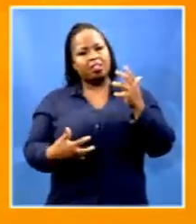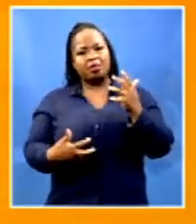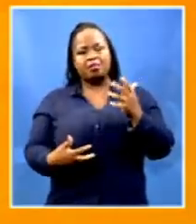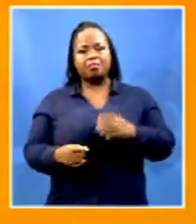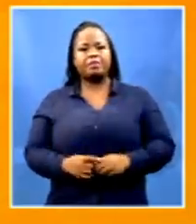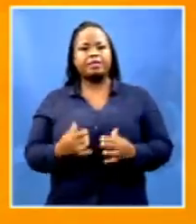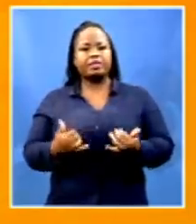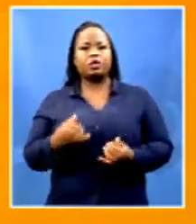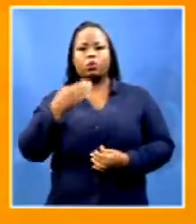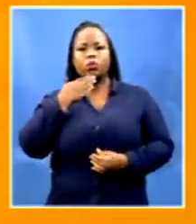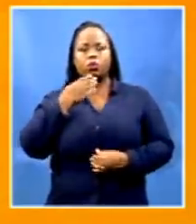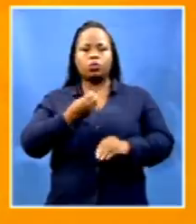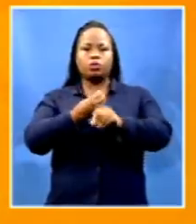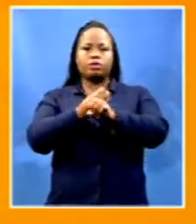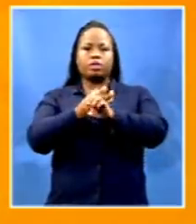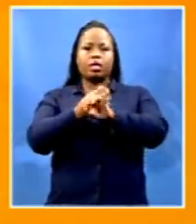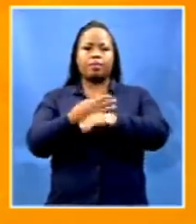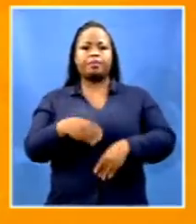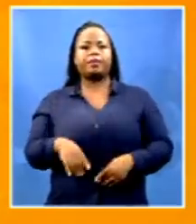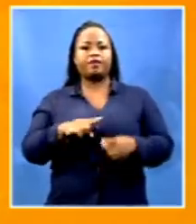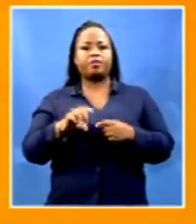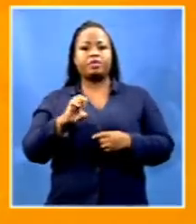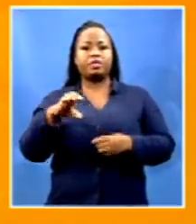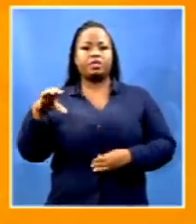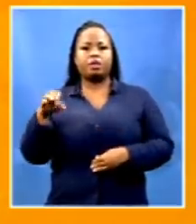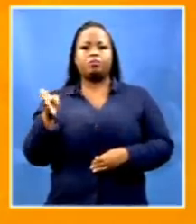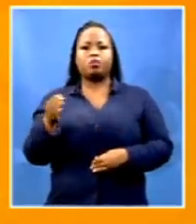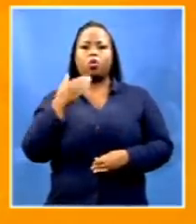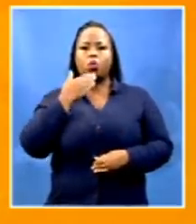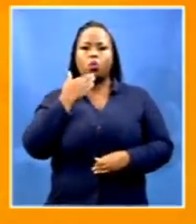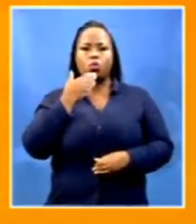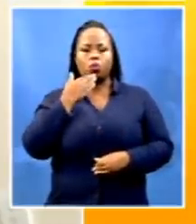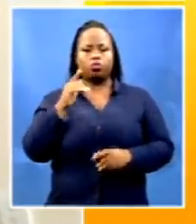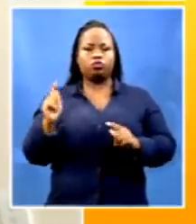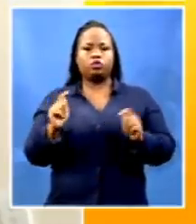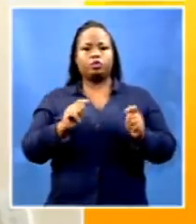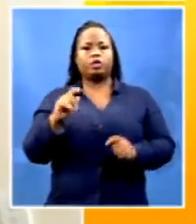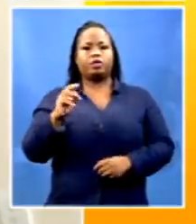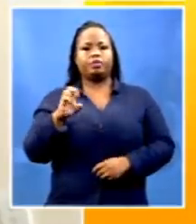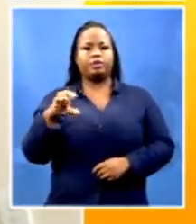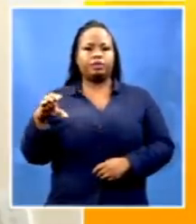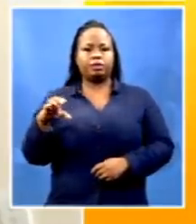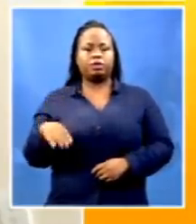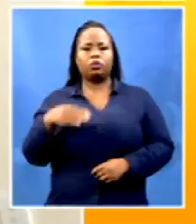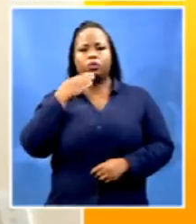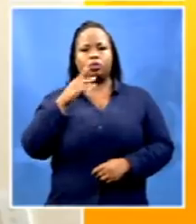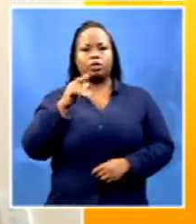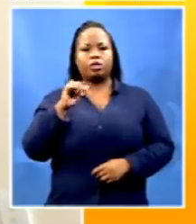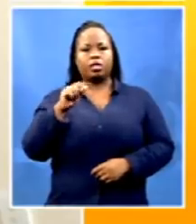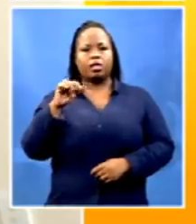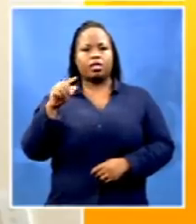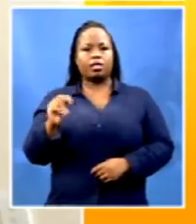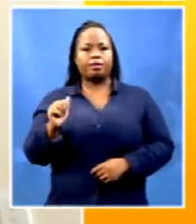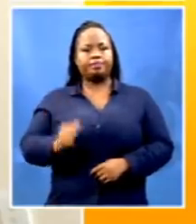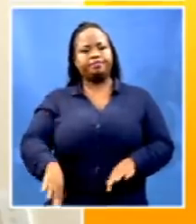And joining us now via Skype from the Eastern Cape, we have the transport, Emisi Weziwe Tikana Kolkiwe.